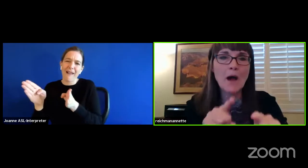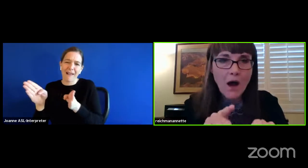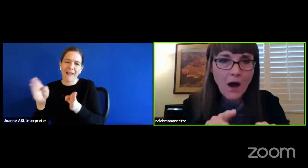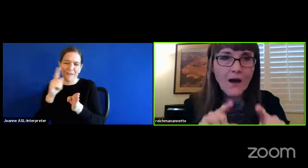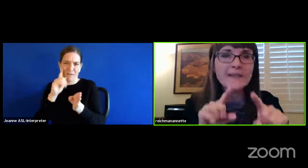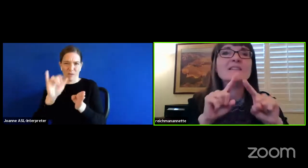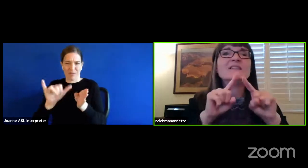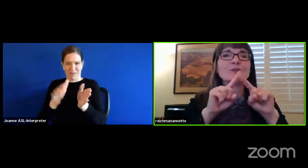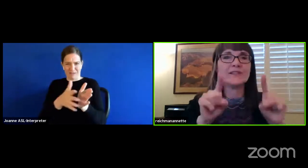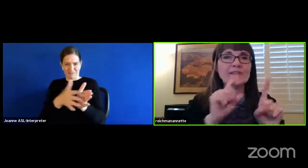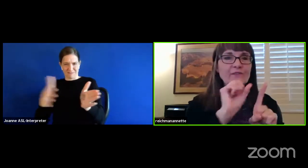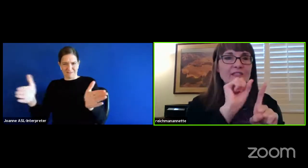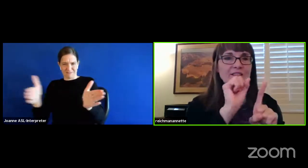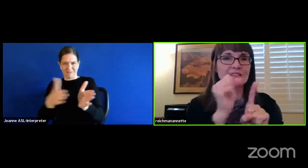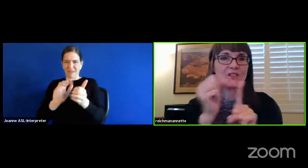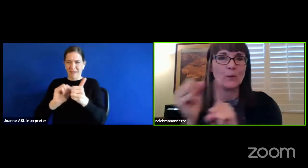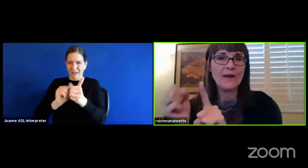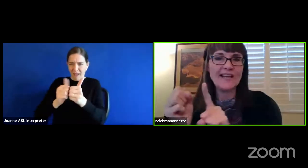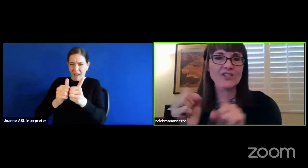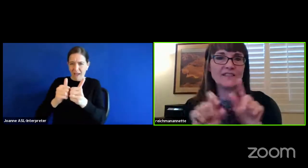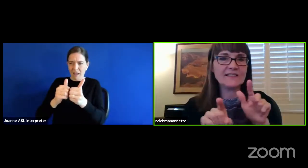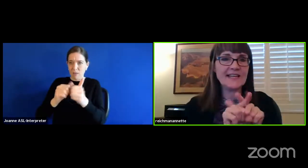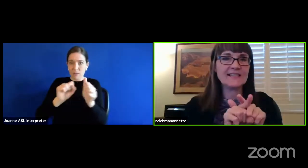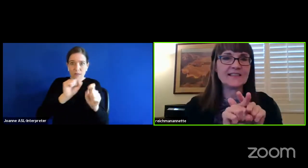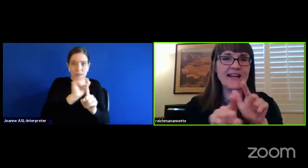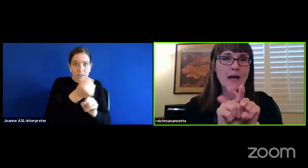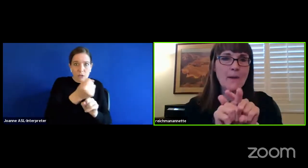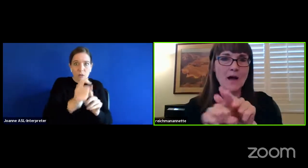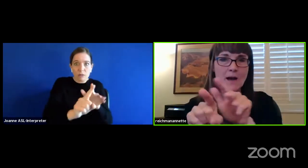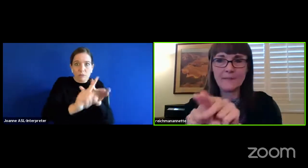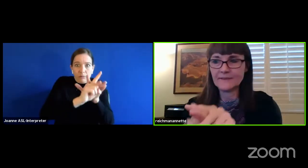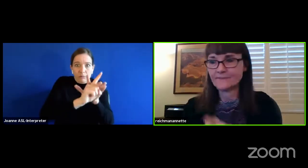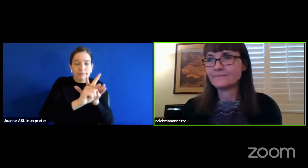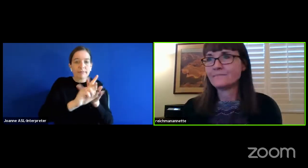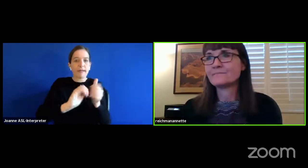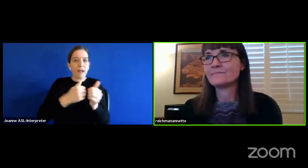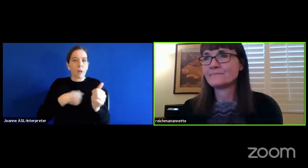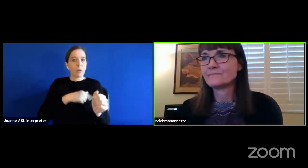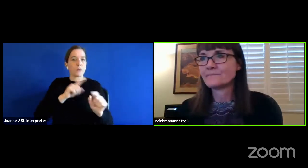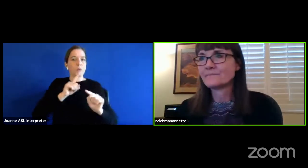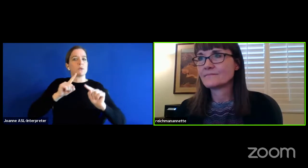respond to different situations as they come up.